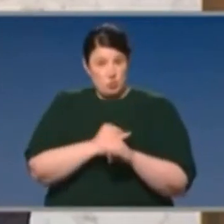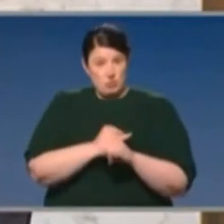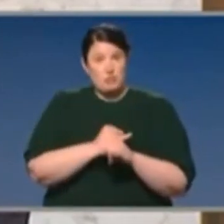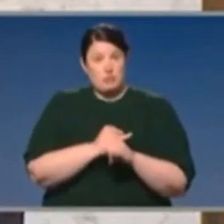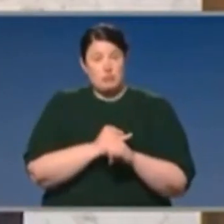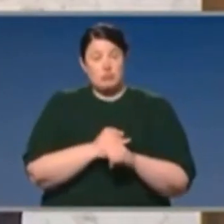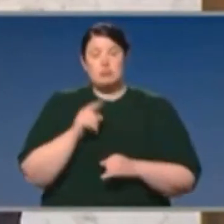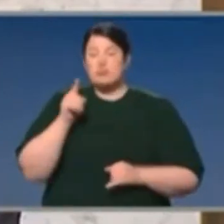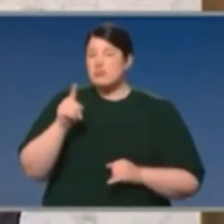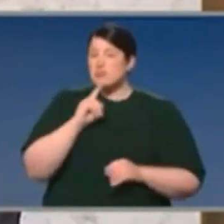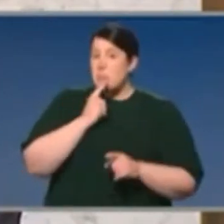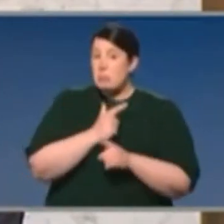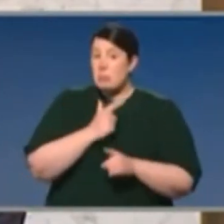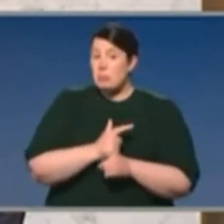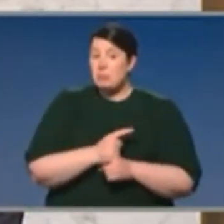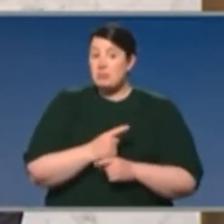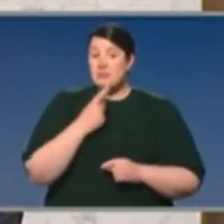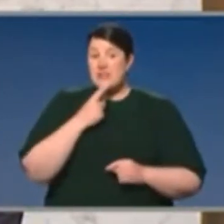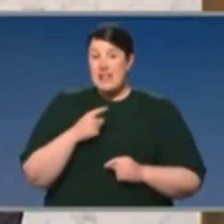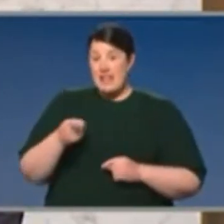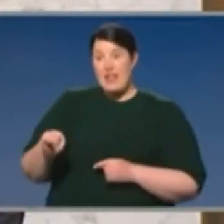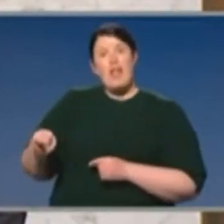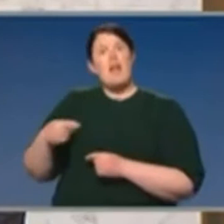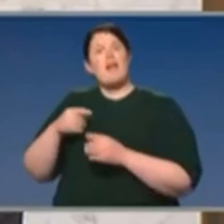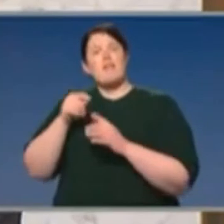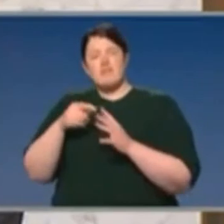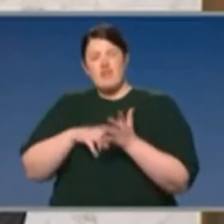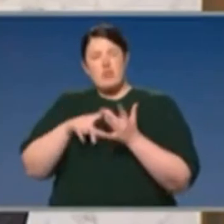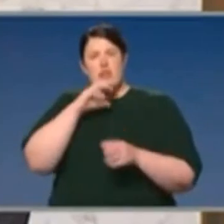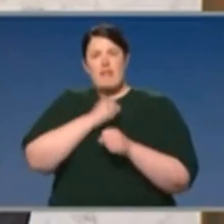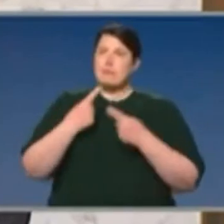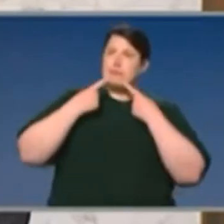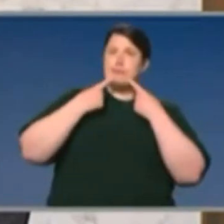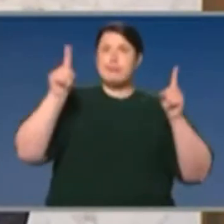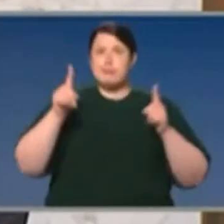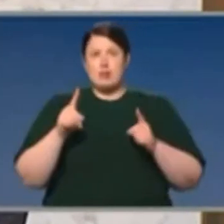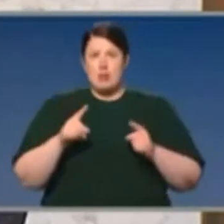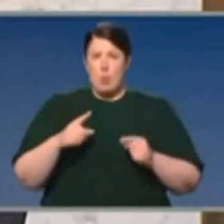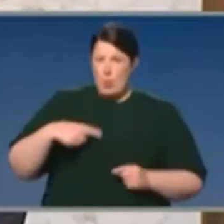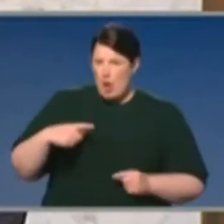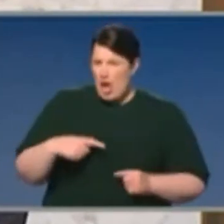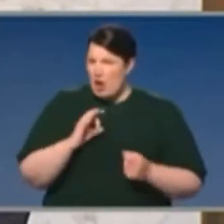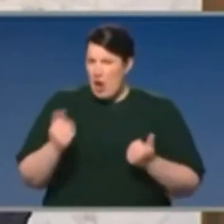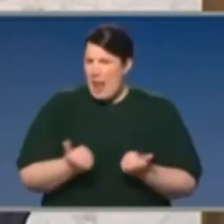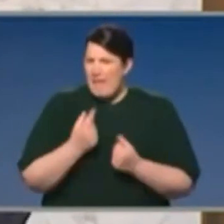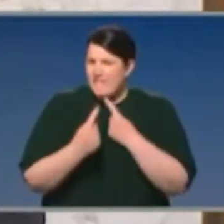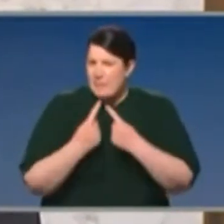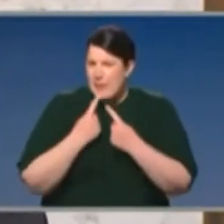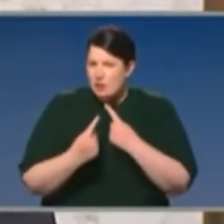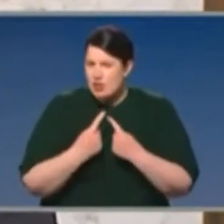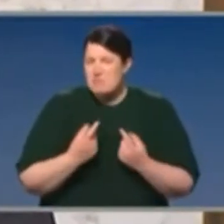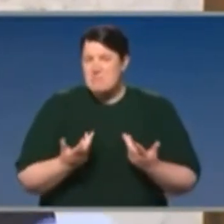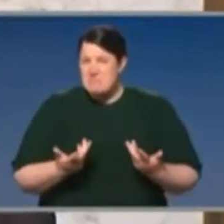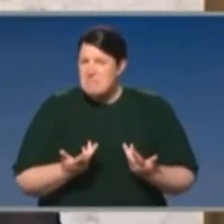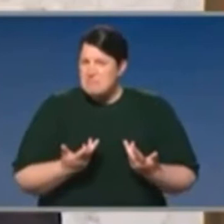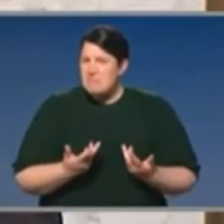she was, that there's very little detail of the modelling that was presented. I do think it's disappointing that there's not more nuance provided around the